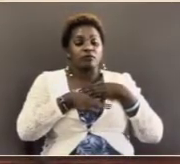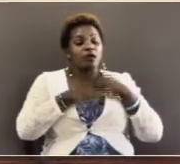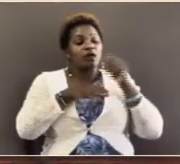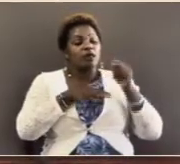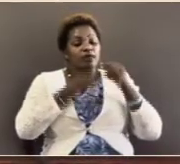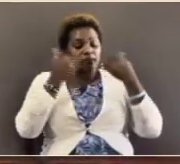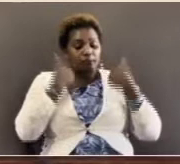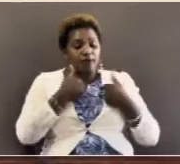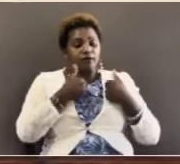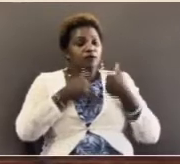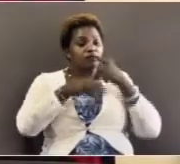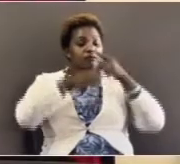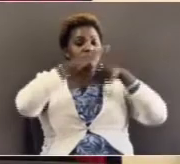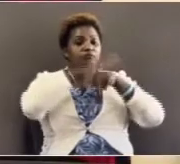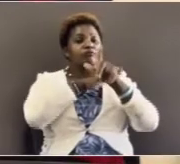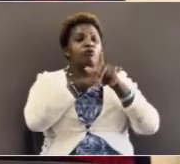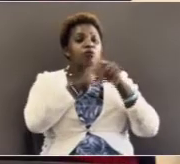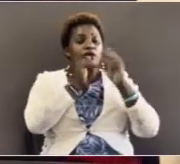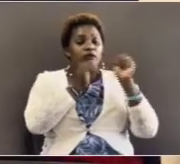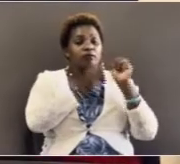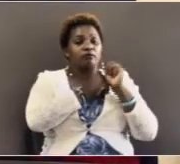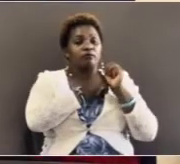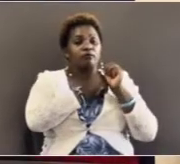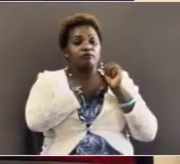And this person, when he caught up with them,